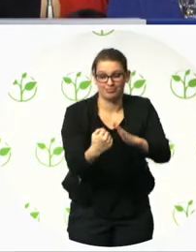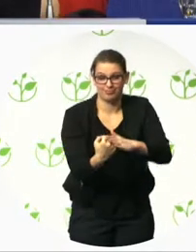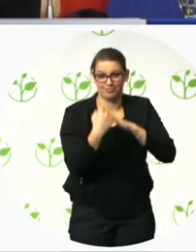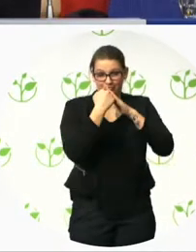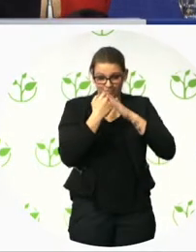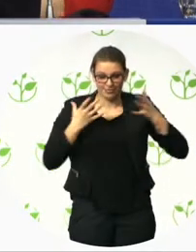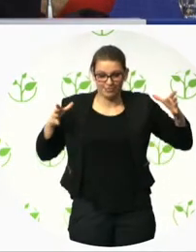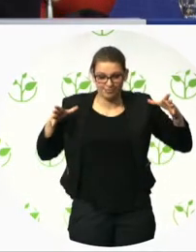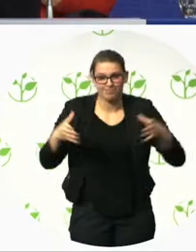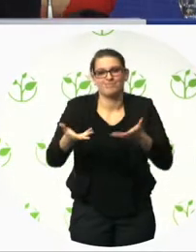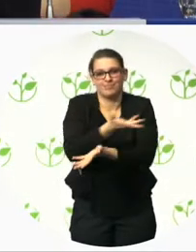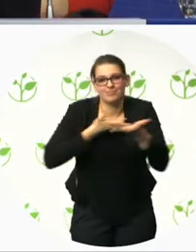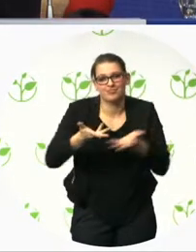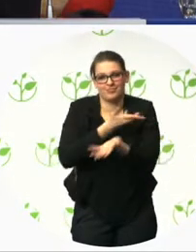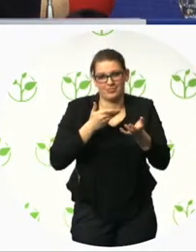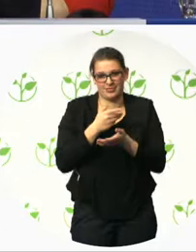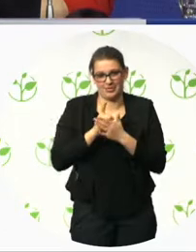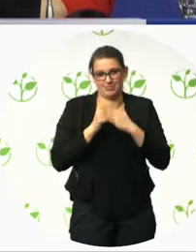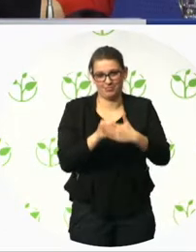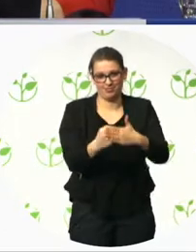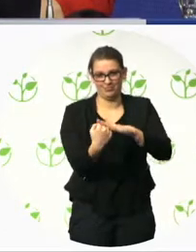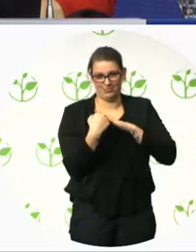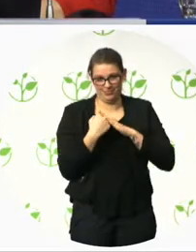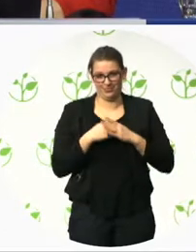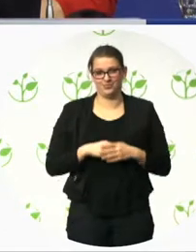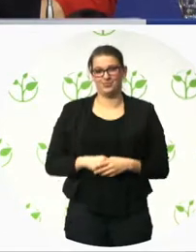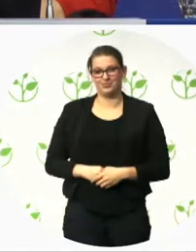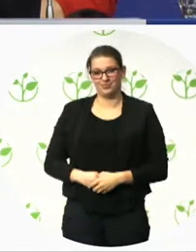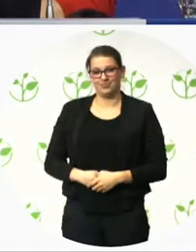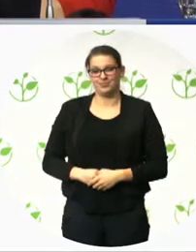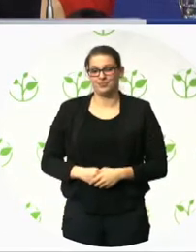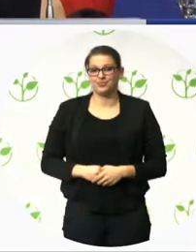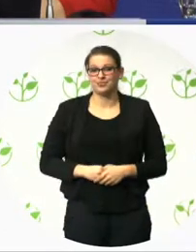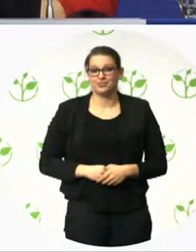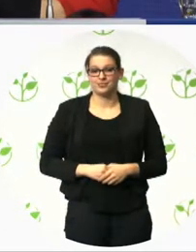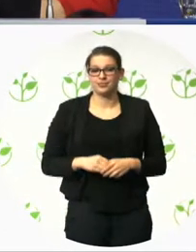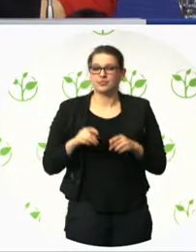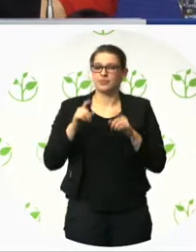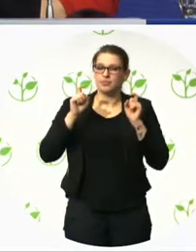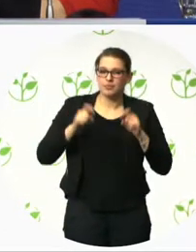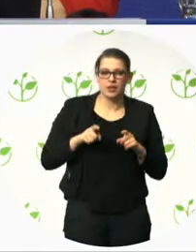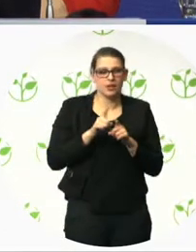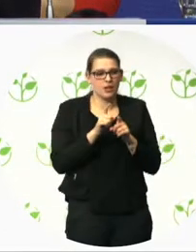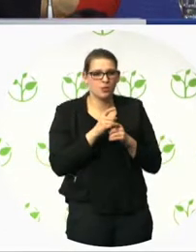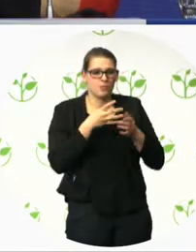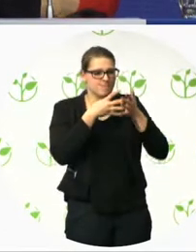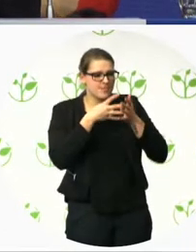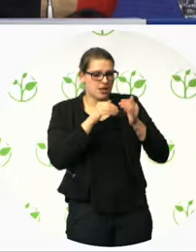monitoring and taking part in the revisions of the strategies. There is